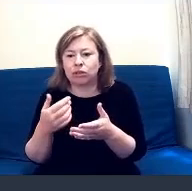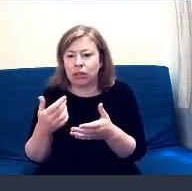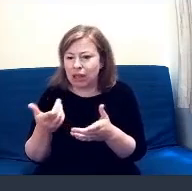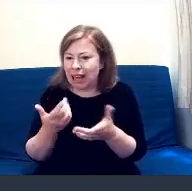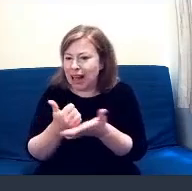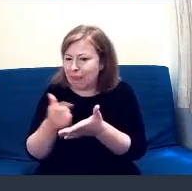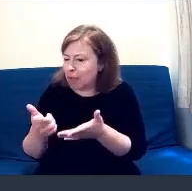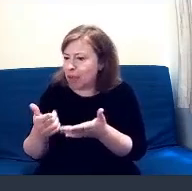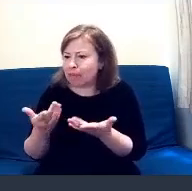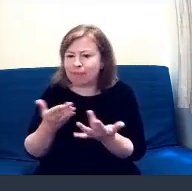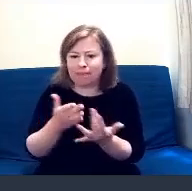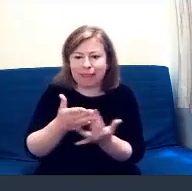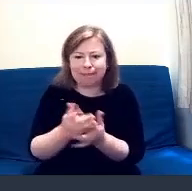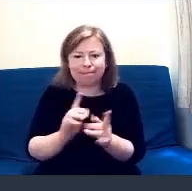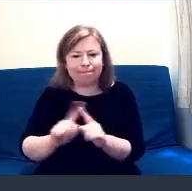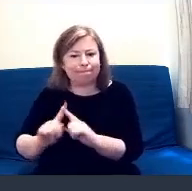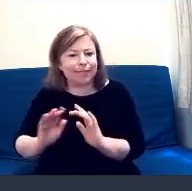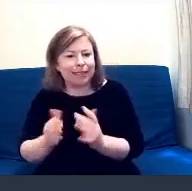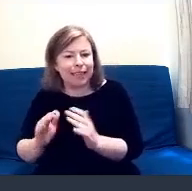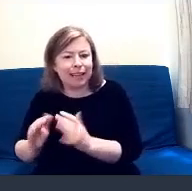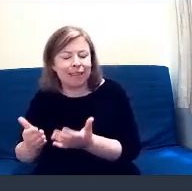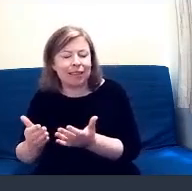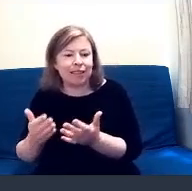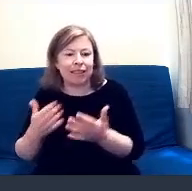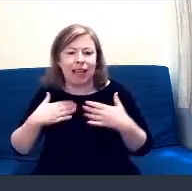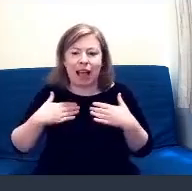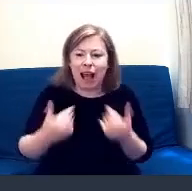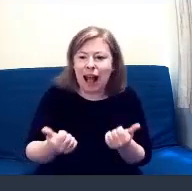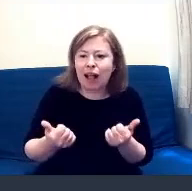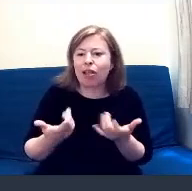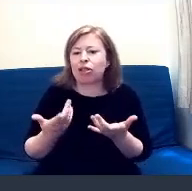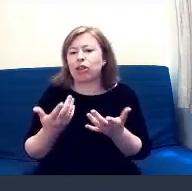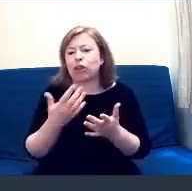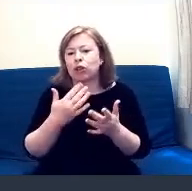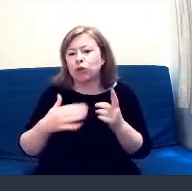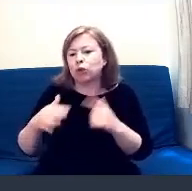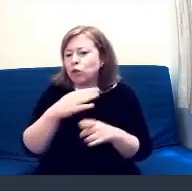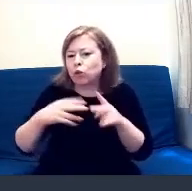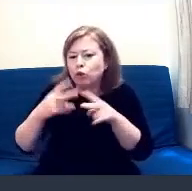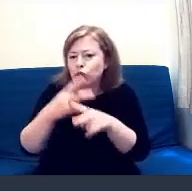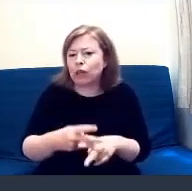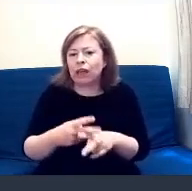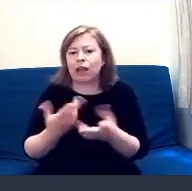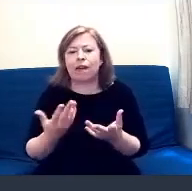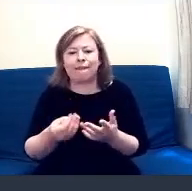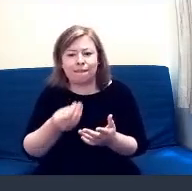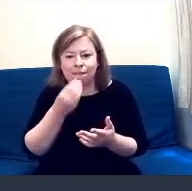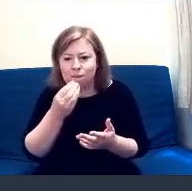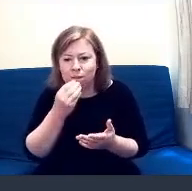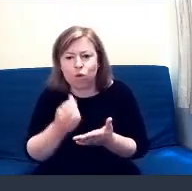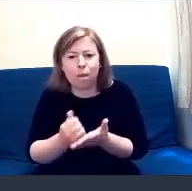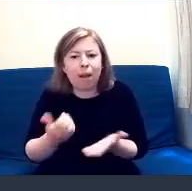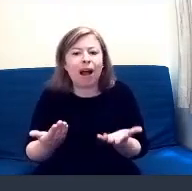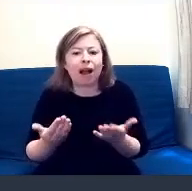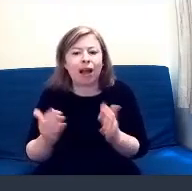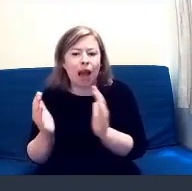social care, housing, food bank. And through this project, we provide